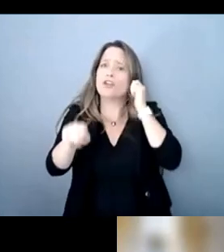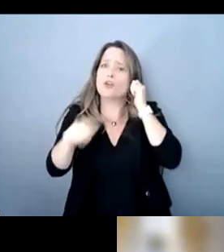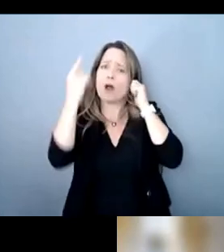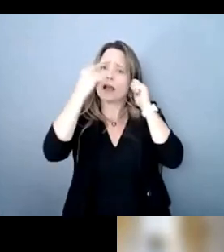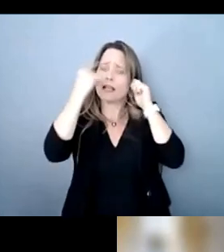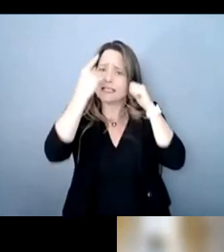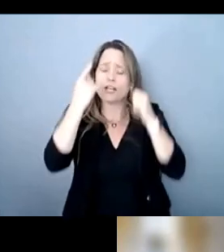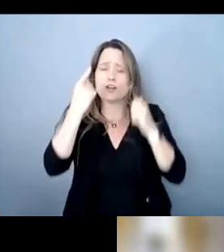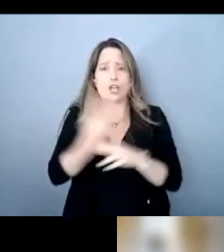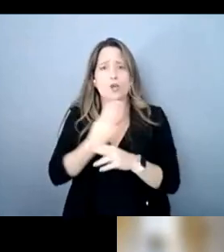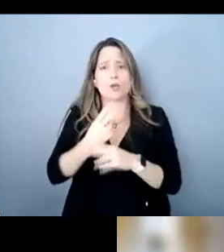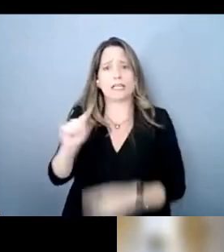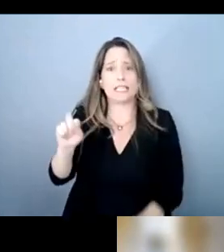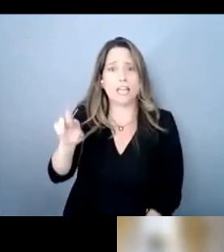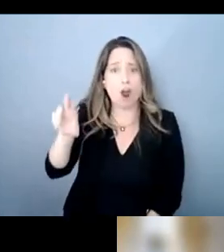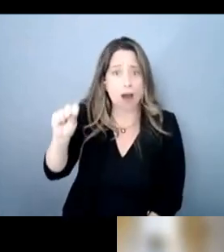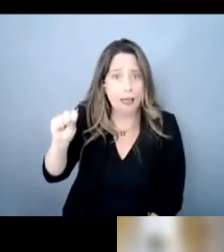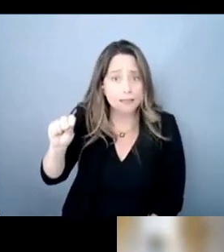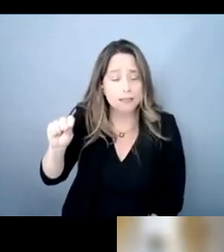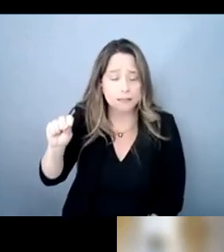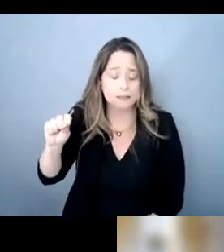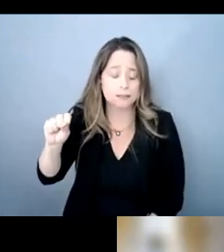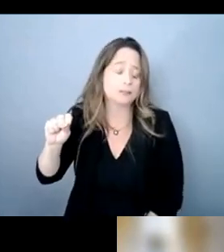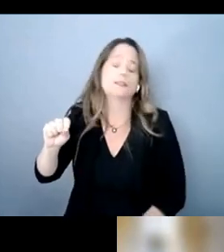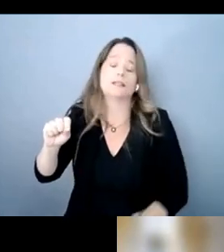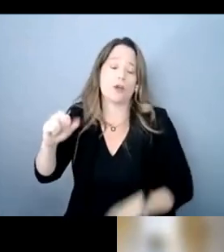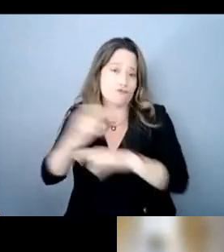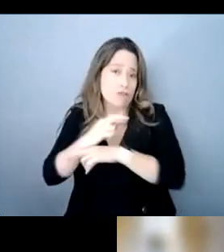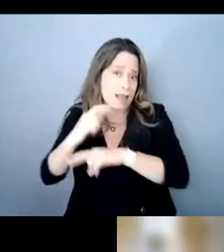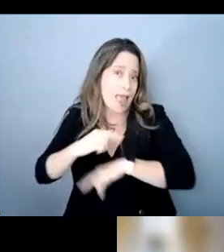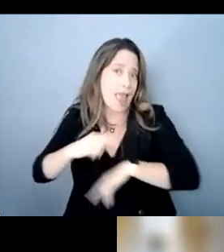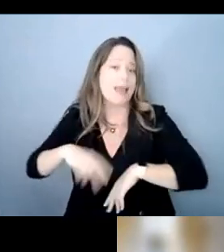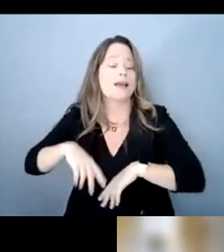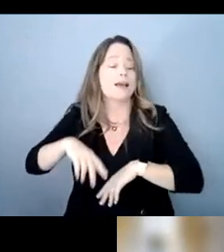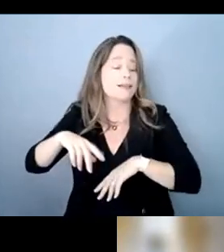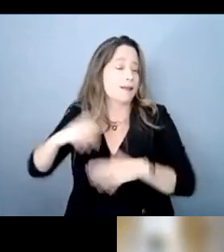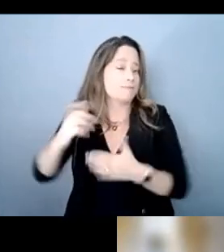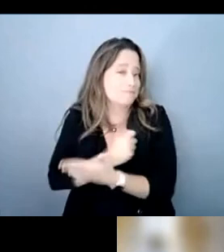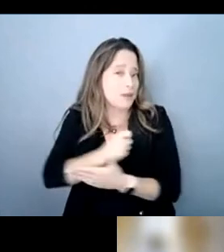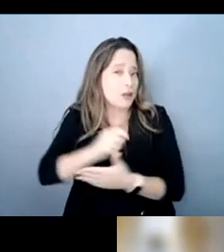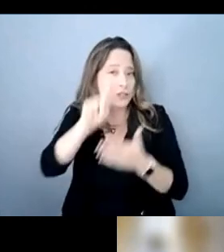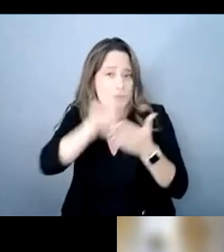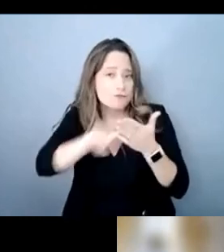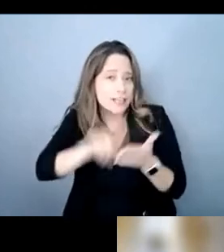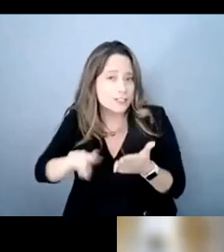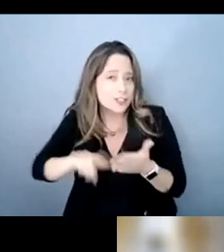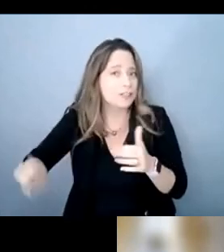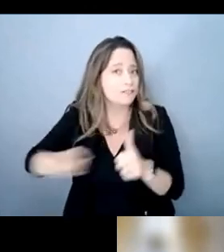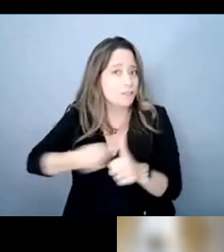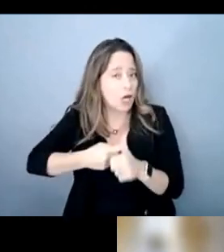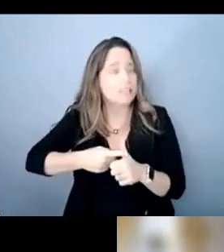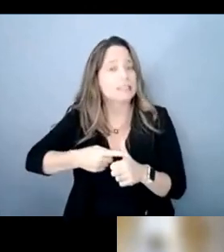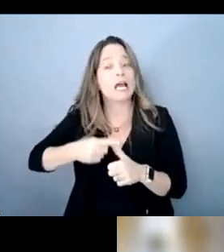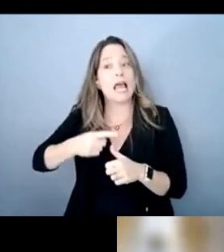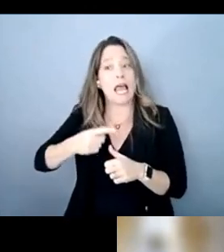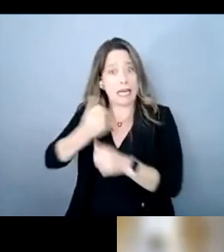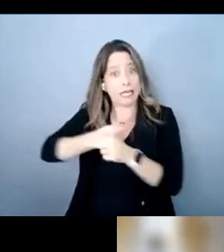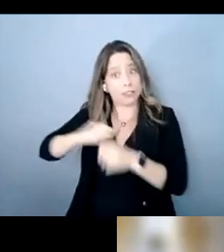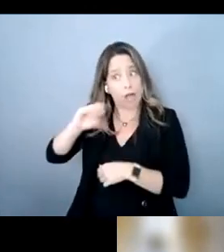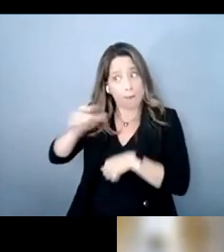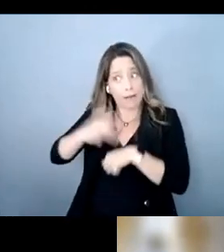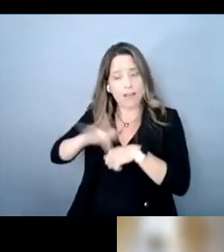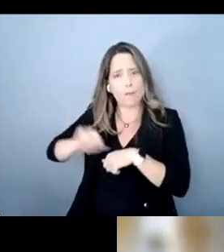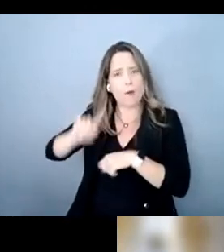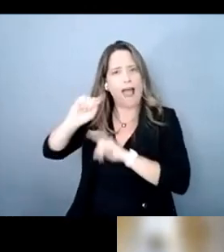trs service uh to do your research and to ask these questions of all of the providers that are out there uh